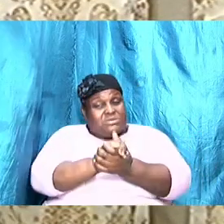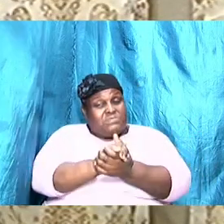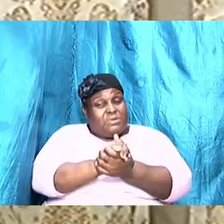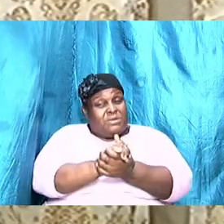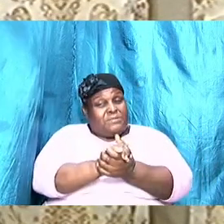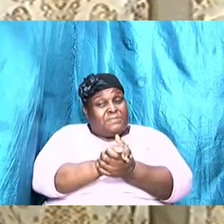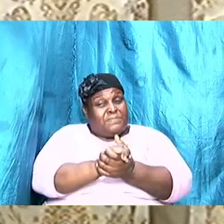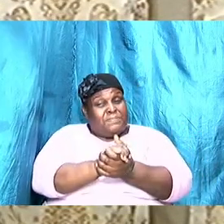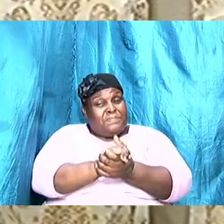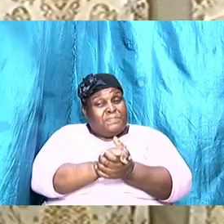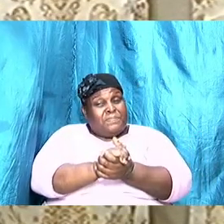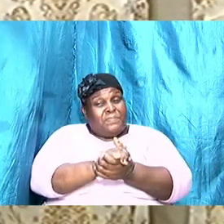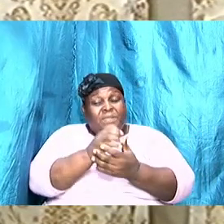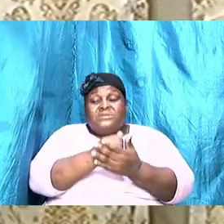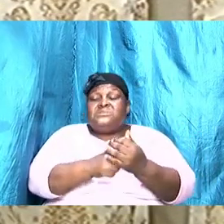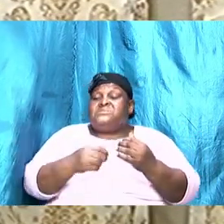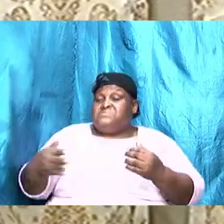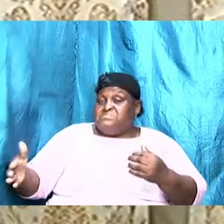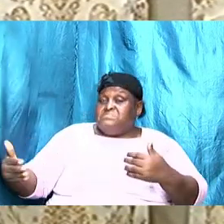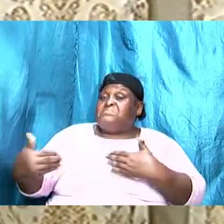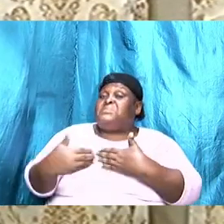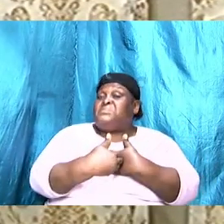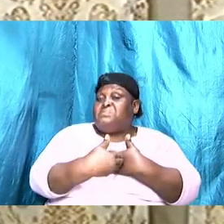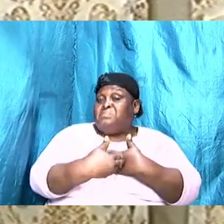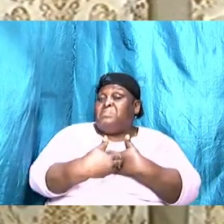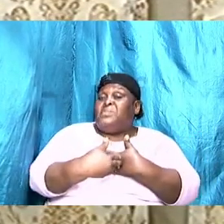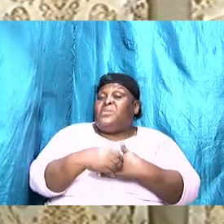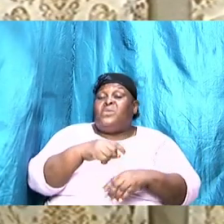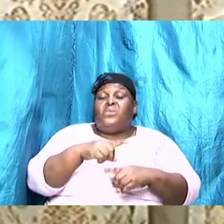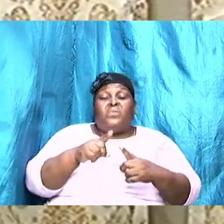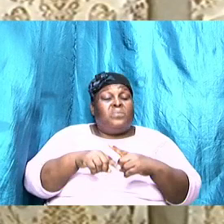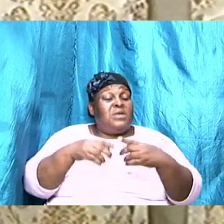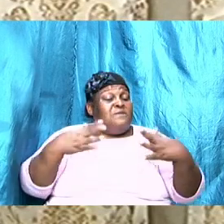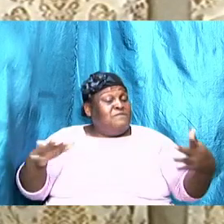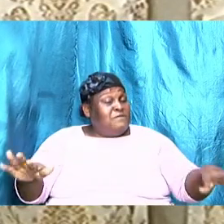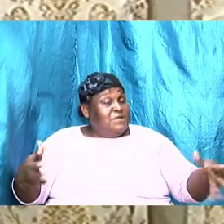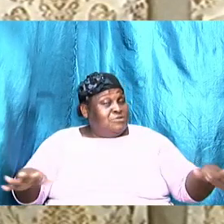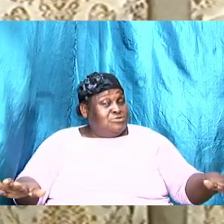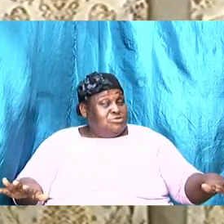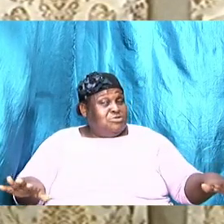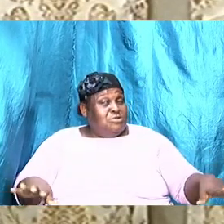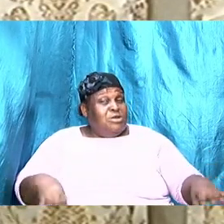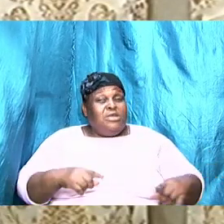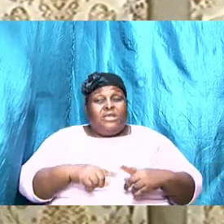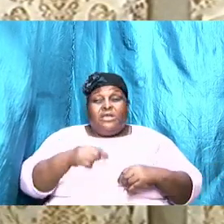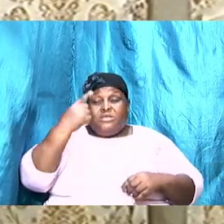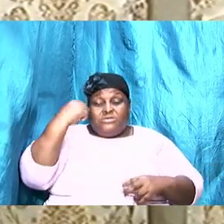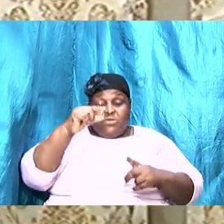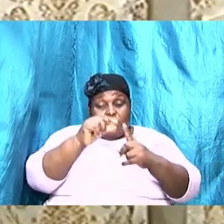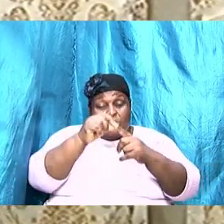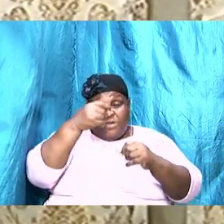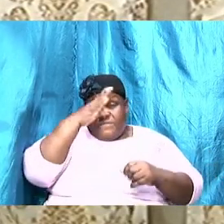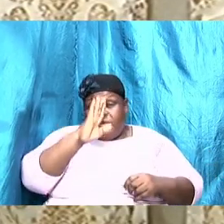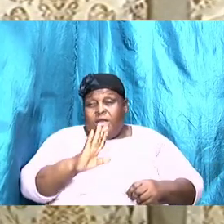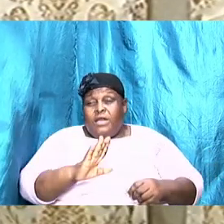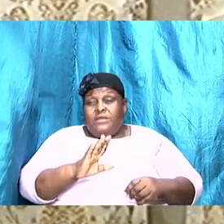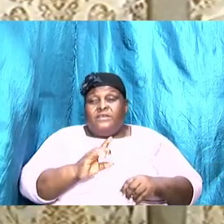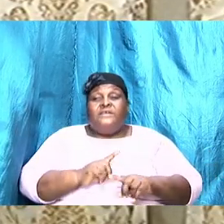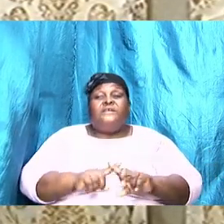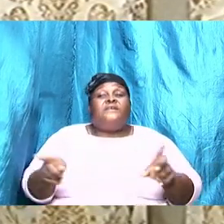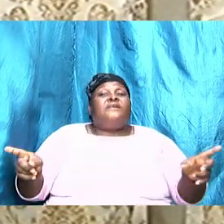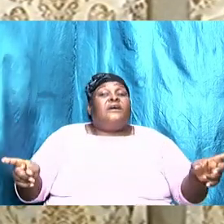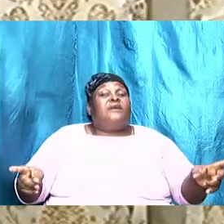But something is behind it. And when it is done, because it is the word of God, we cannot,